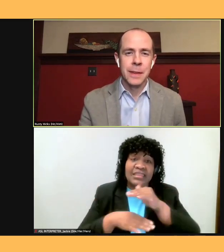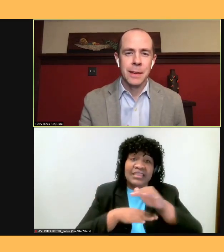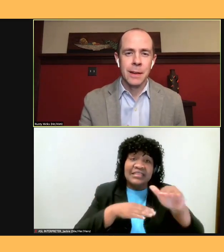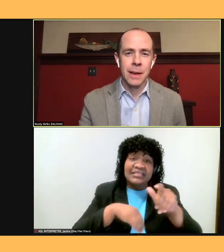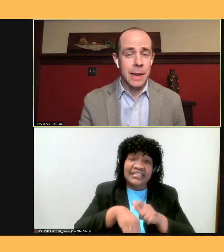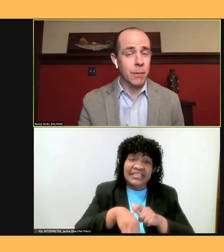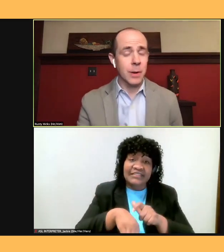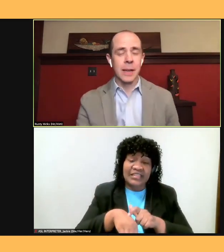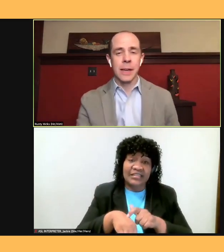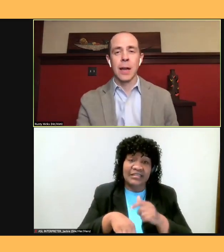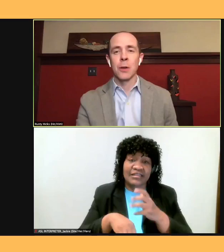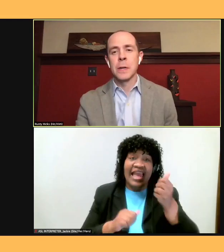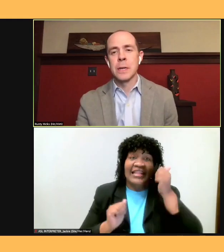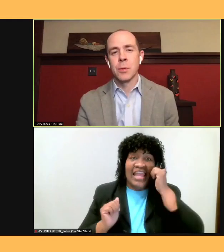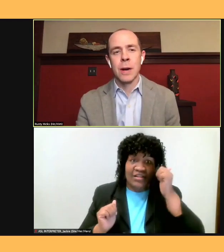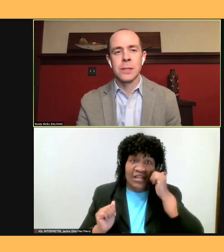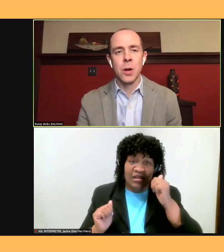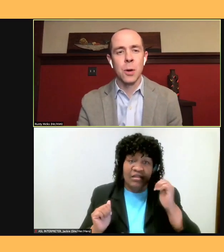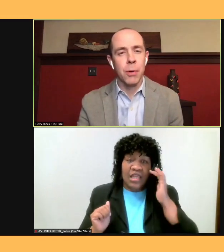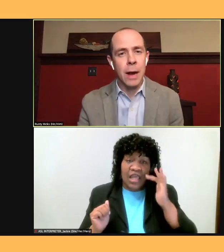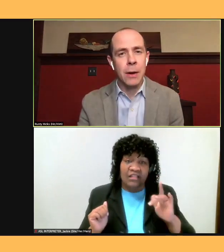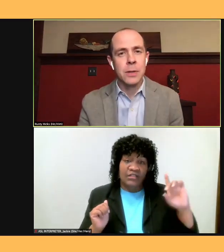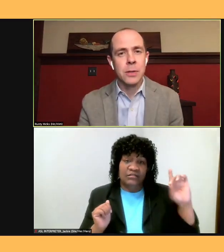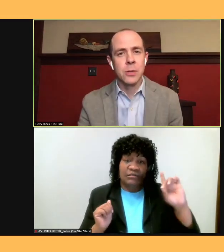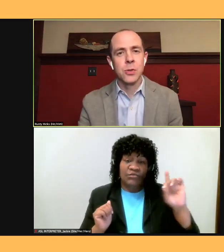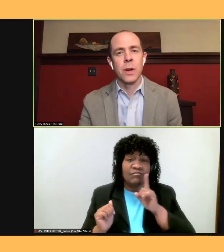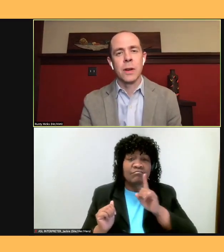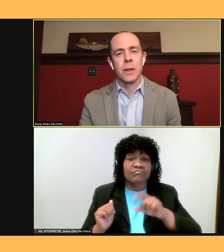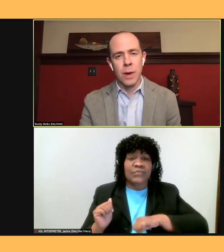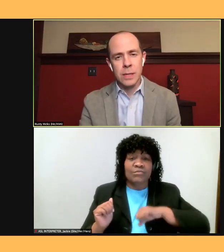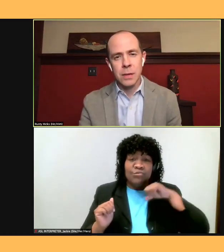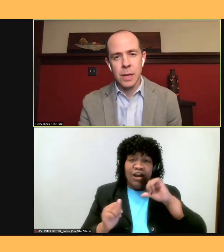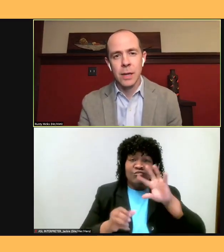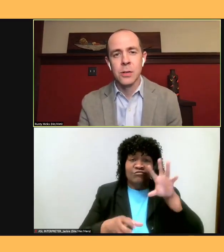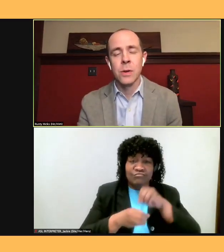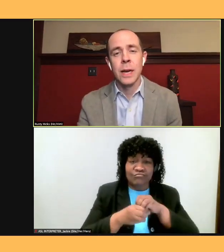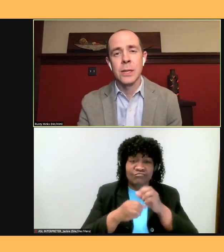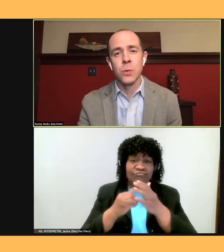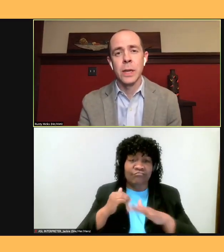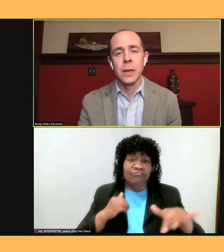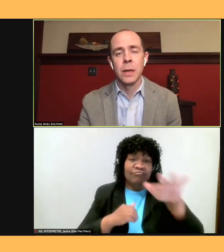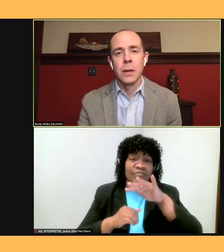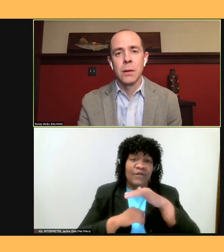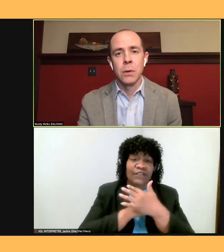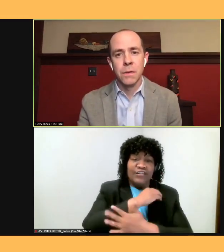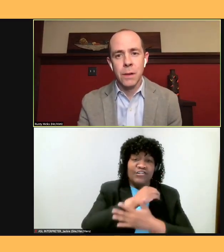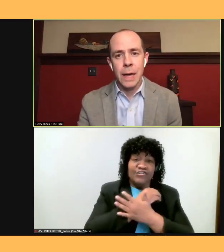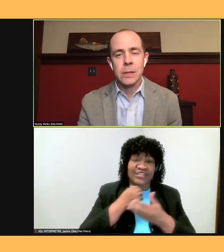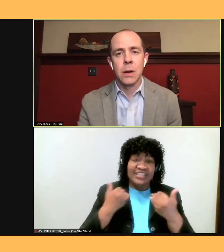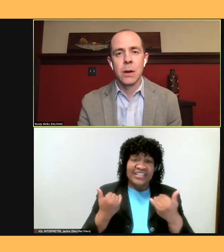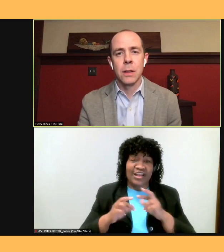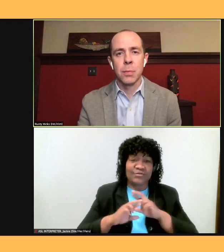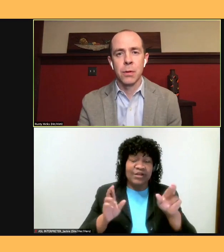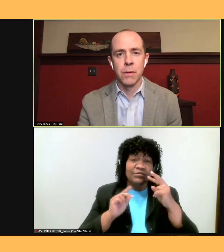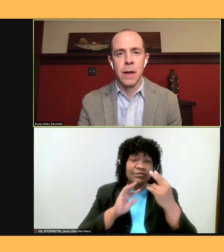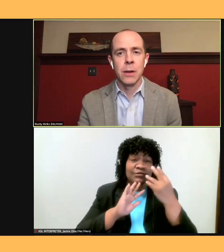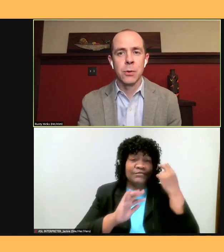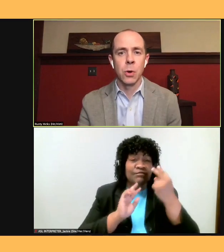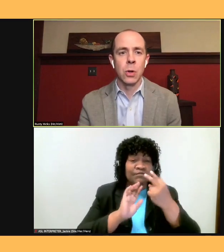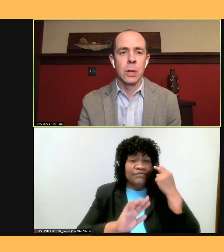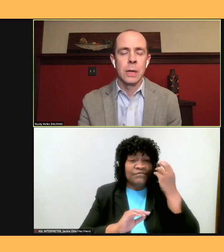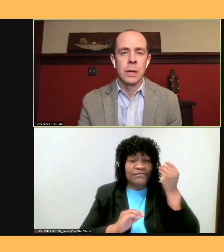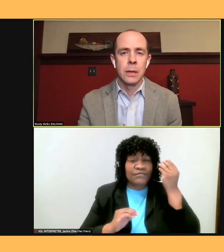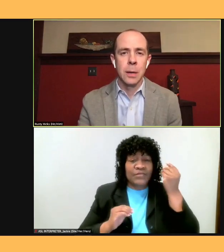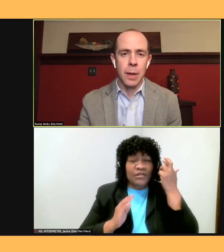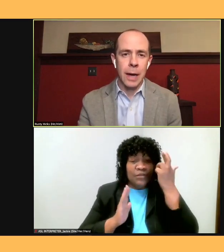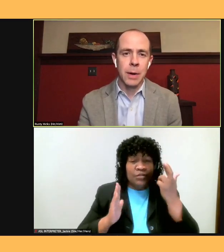every day, California Democrats are proud to join the rest of the country as we reflect on the profound role that